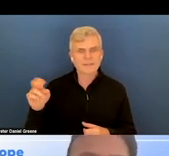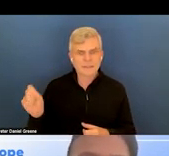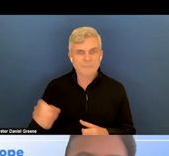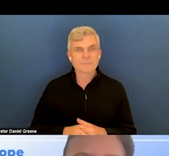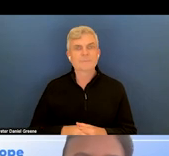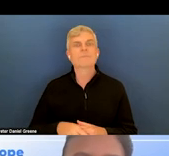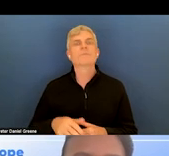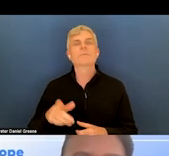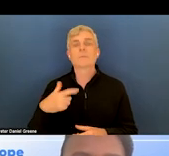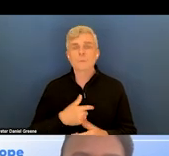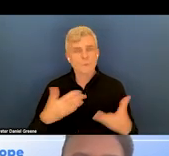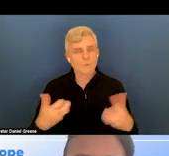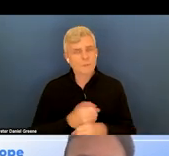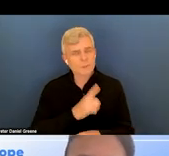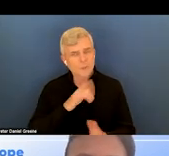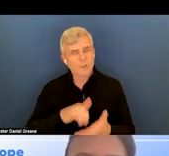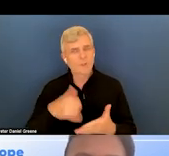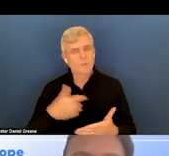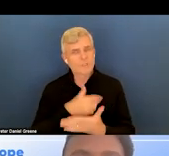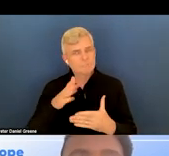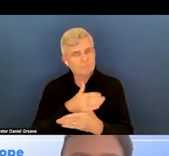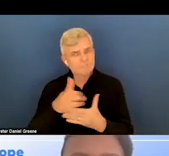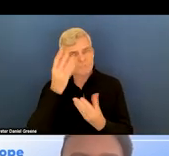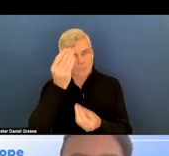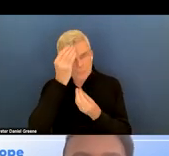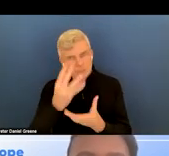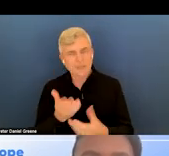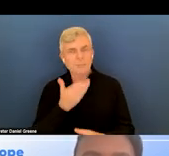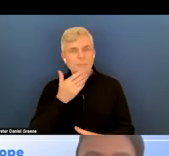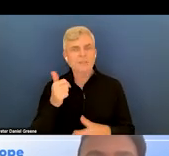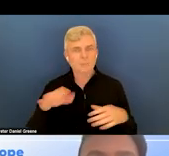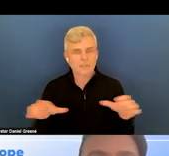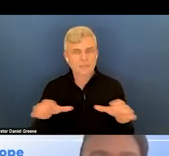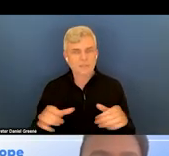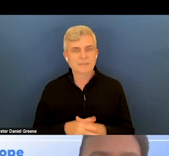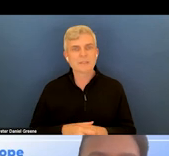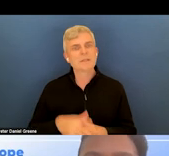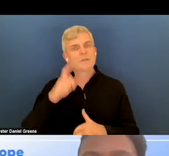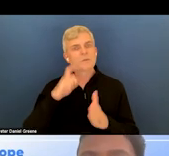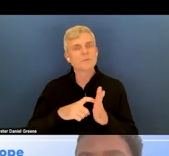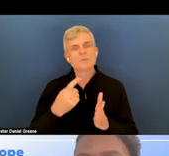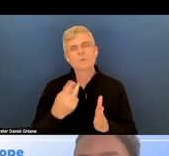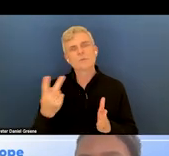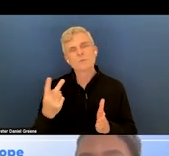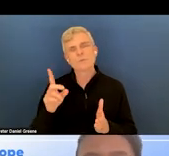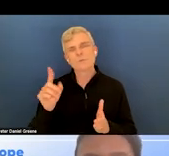that we're information sharing and sharing best practices. You'll notice there are a couple of dates here that do not have